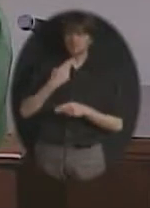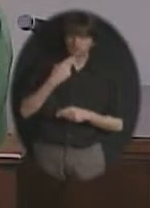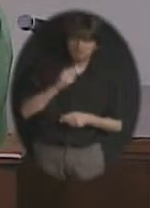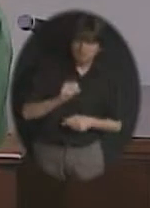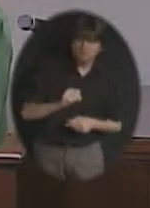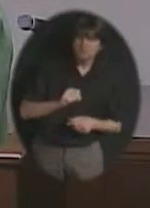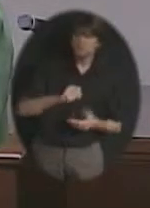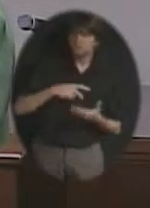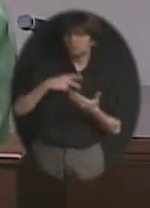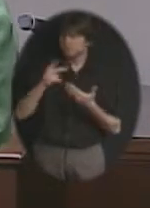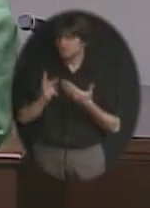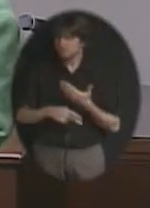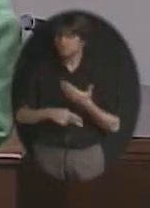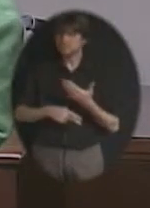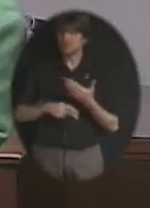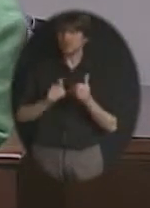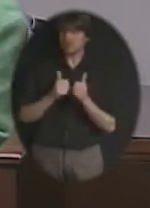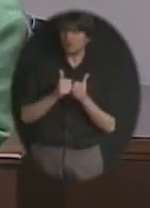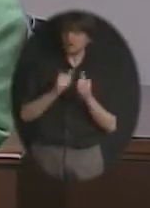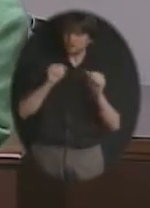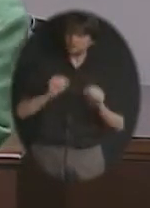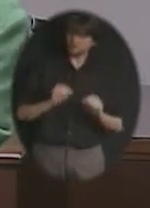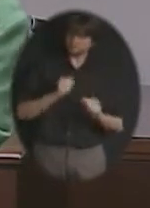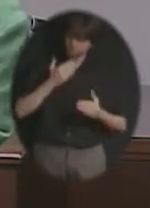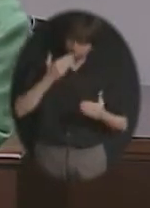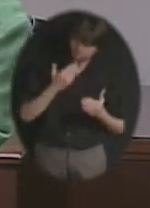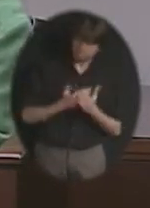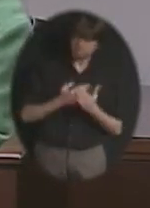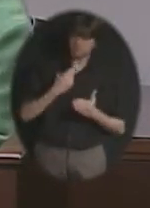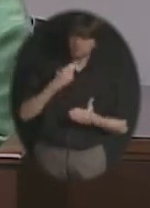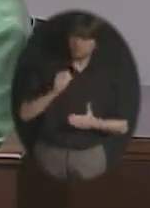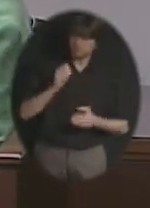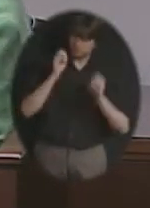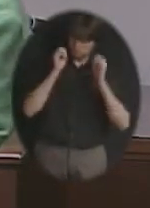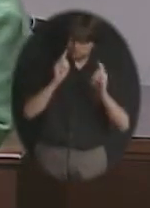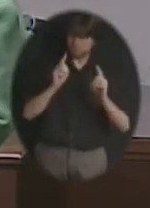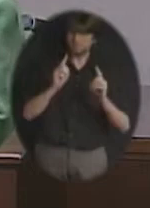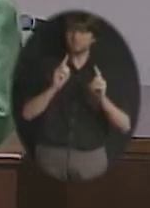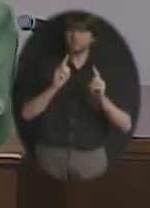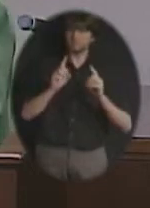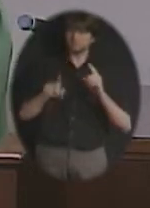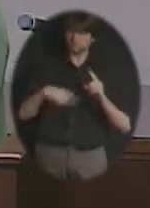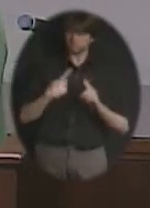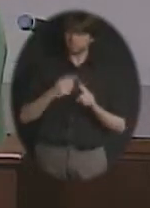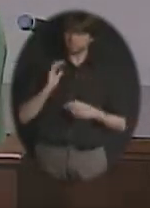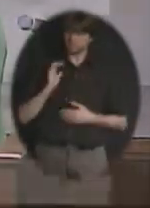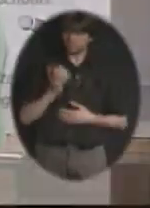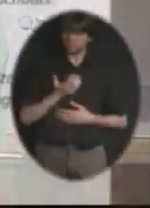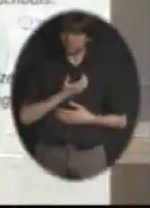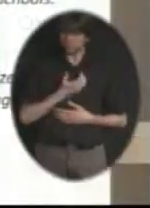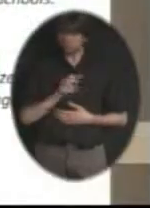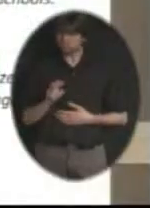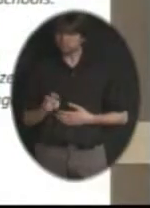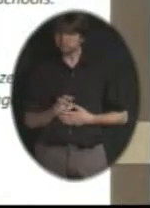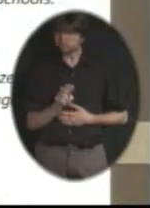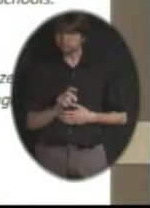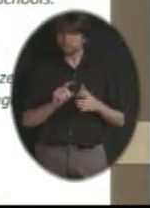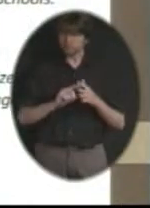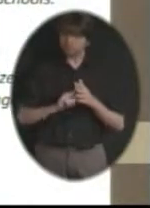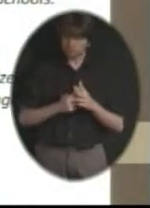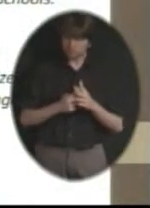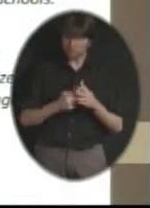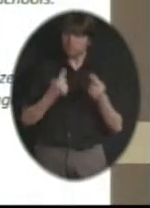impacts on high school education at the time. But as our journey began, we were charged with looking at what would our